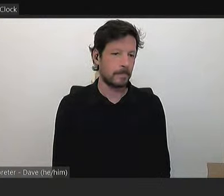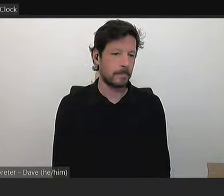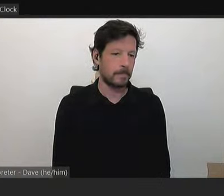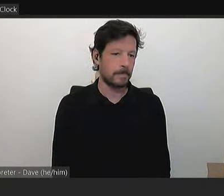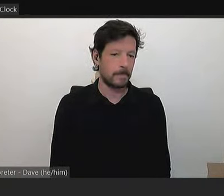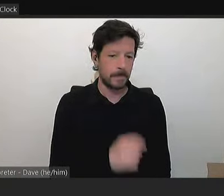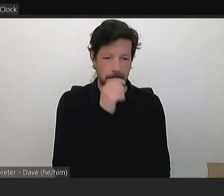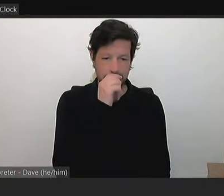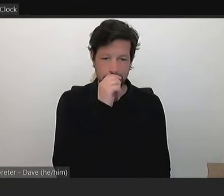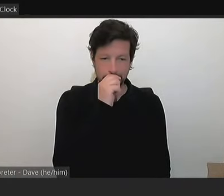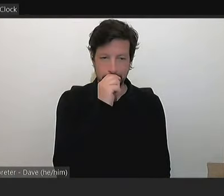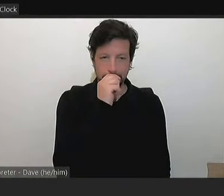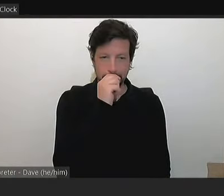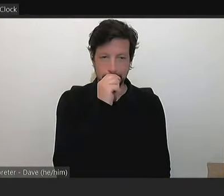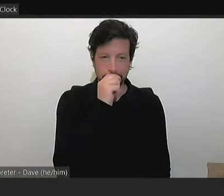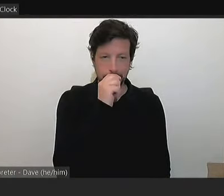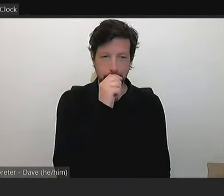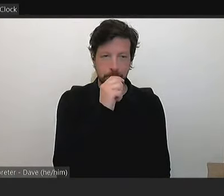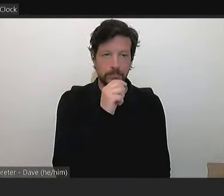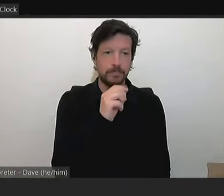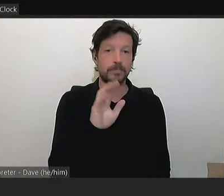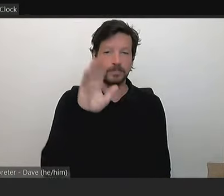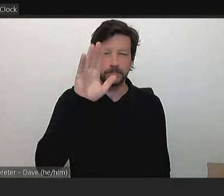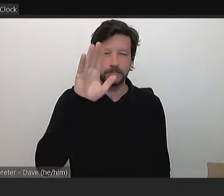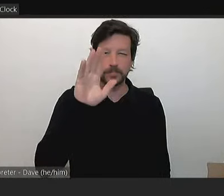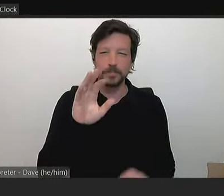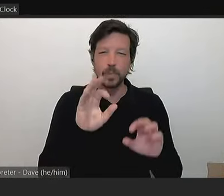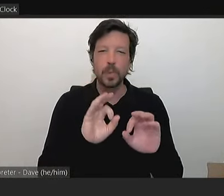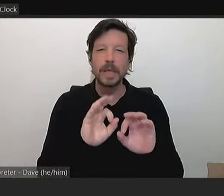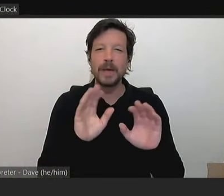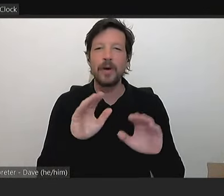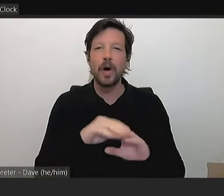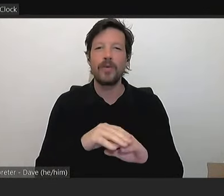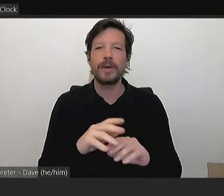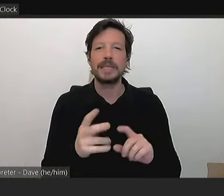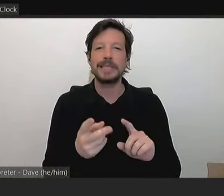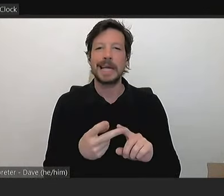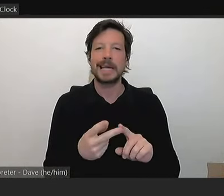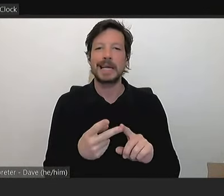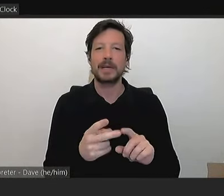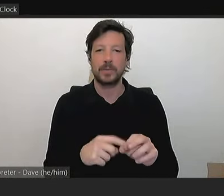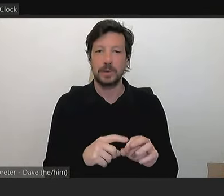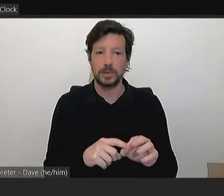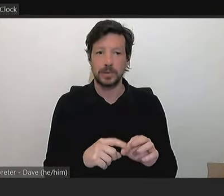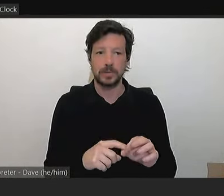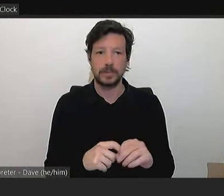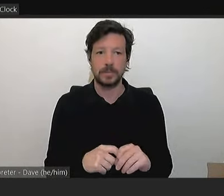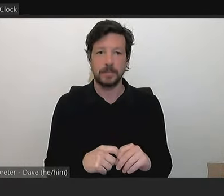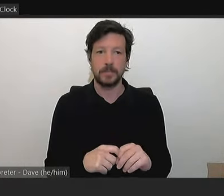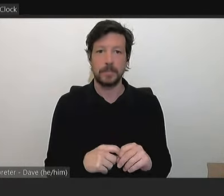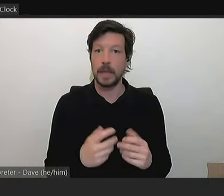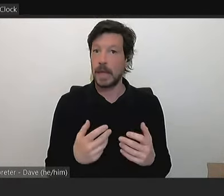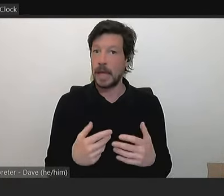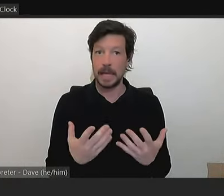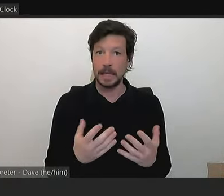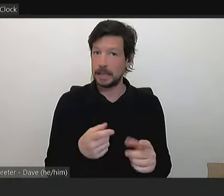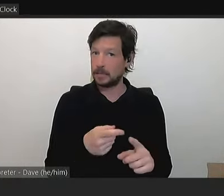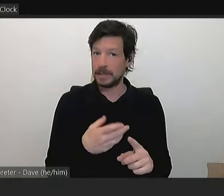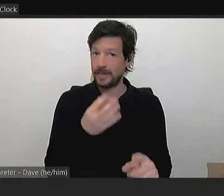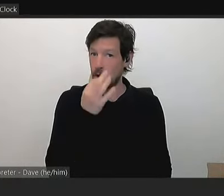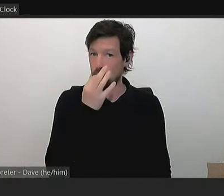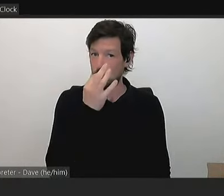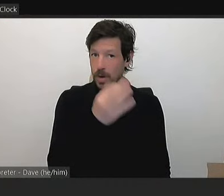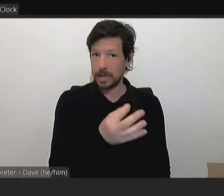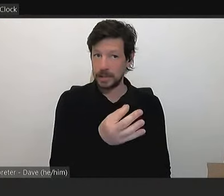Councillor Greco. Mayor, just clarification on my second question, whether there's been any specific requests by